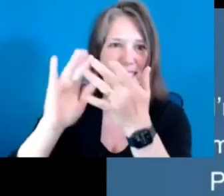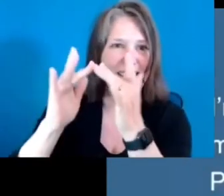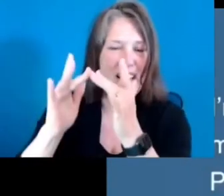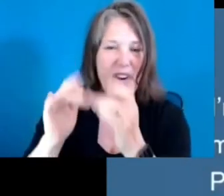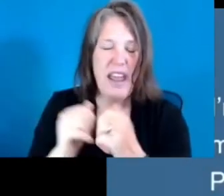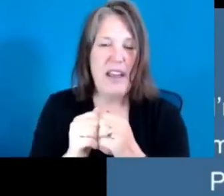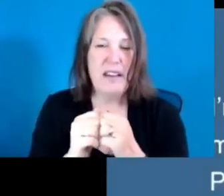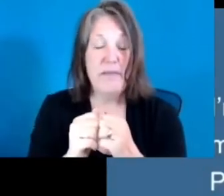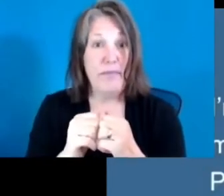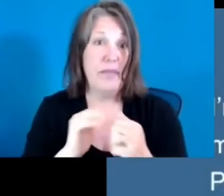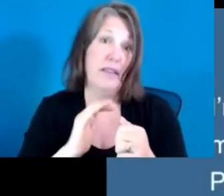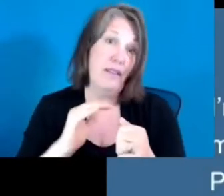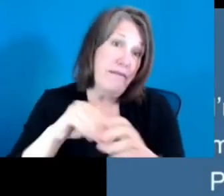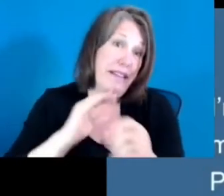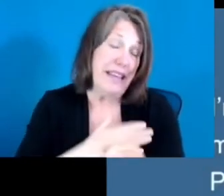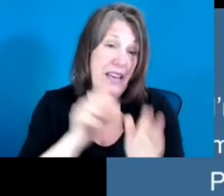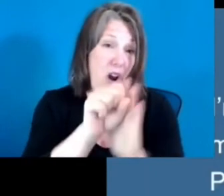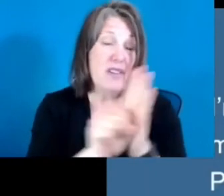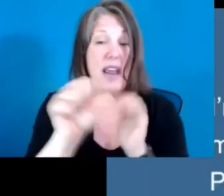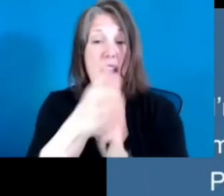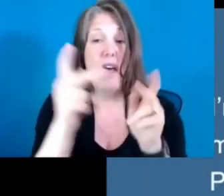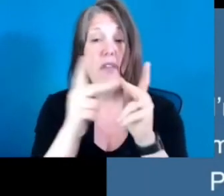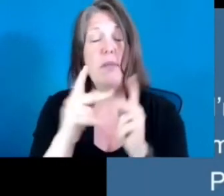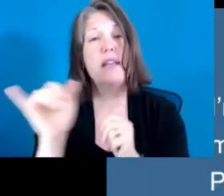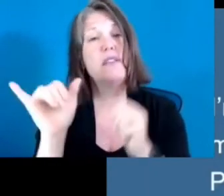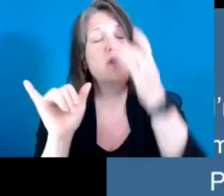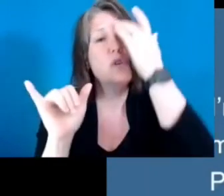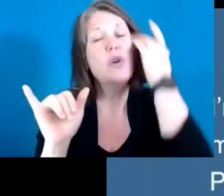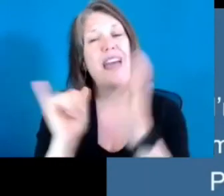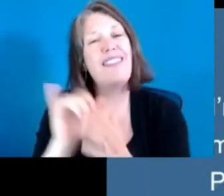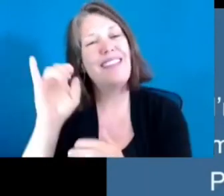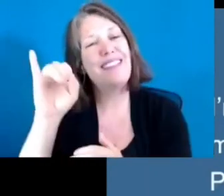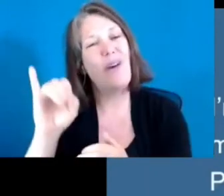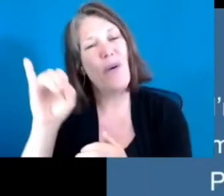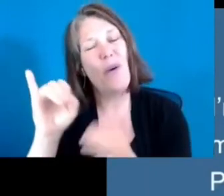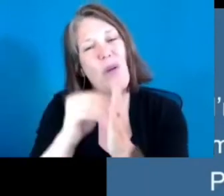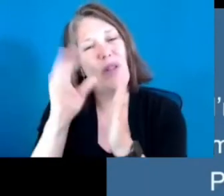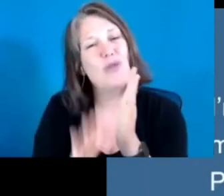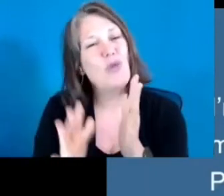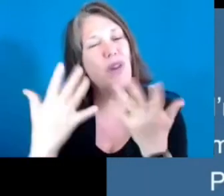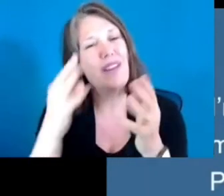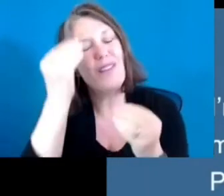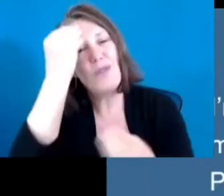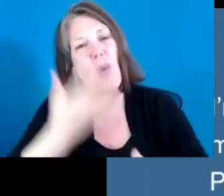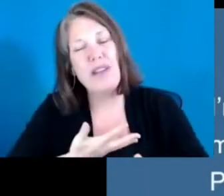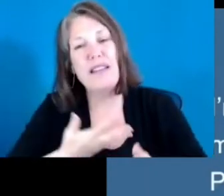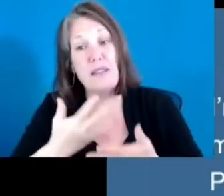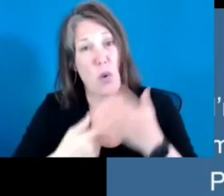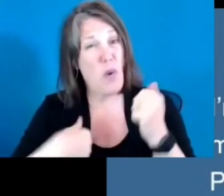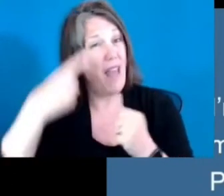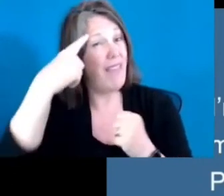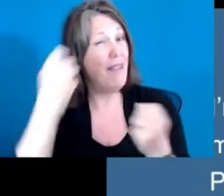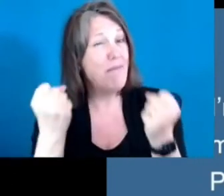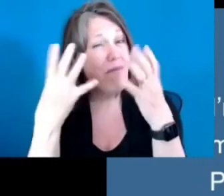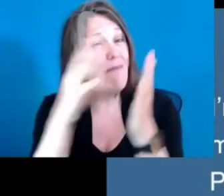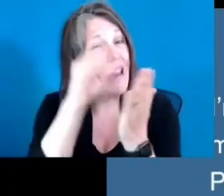student, you know, told us what I think many students are experiencing. He said, I'm concerned about